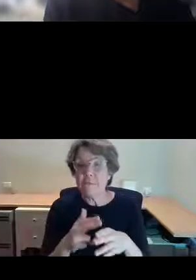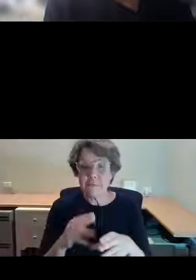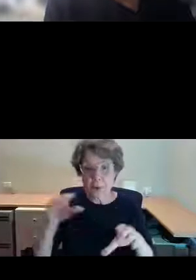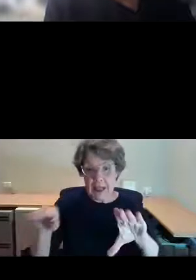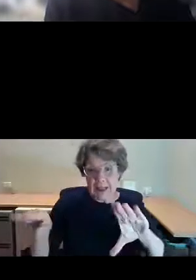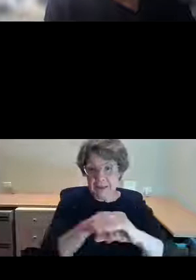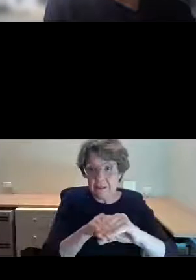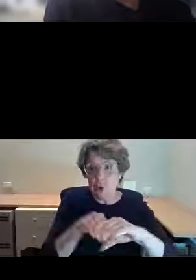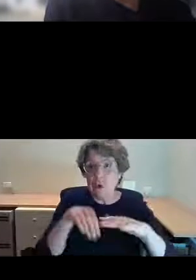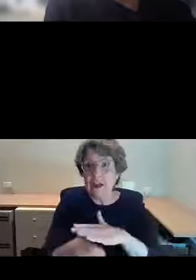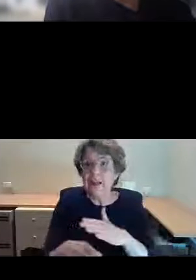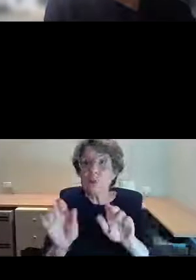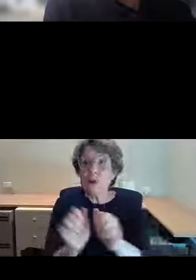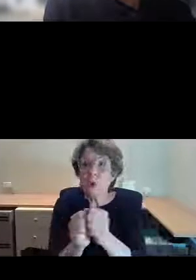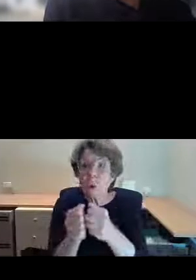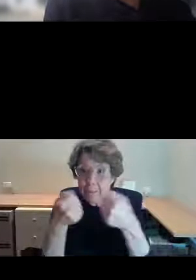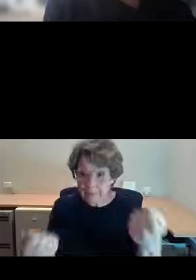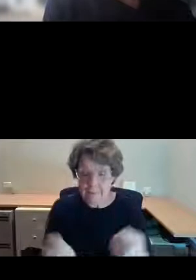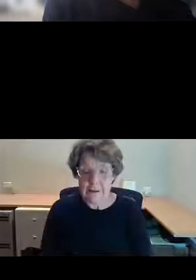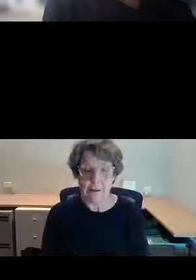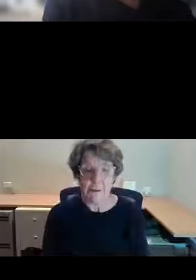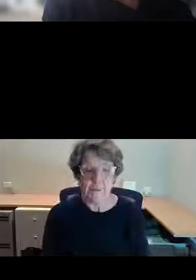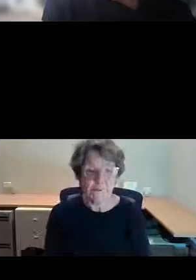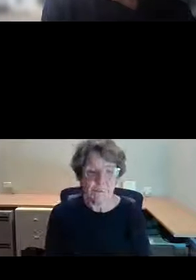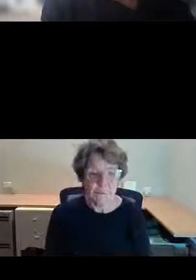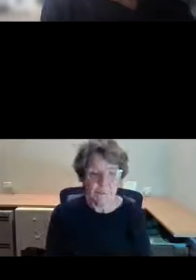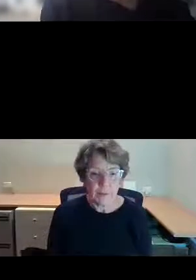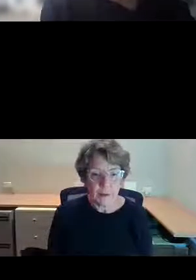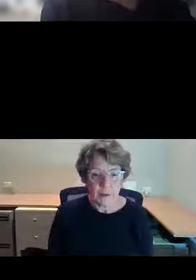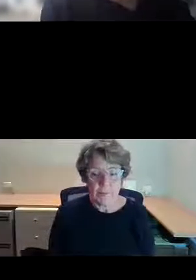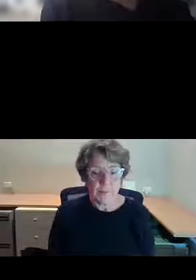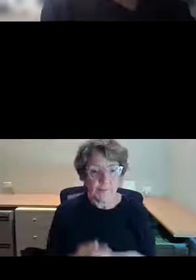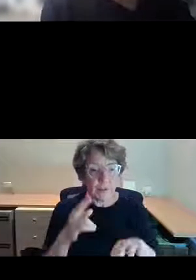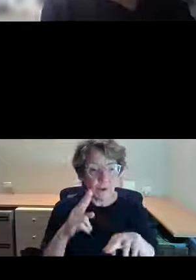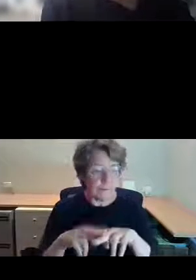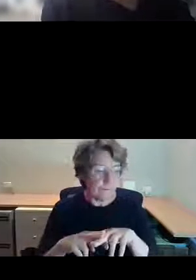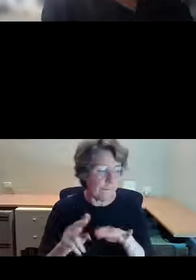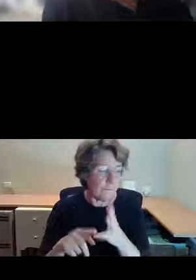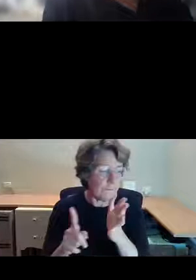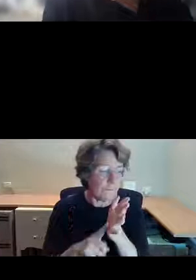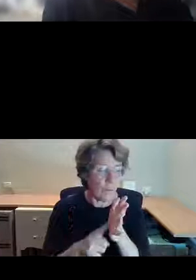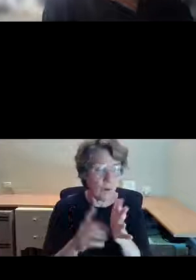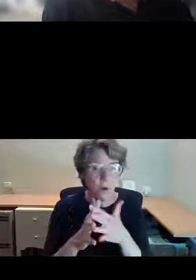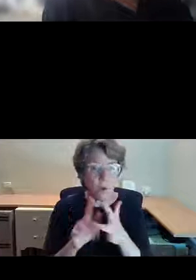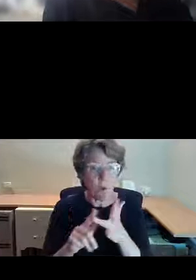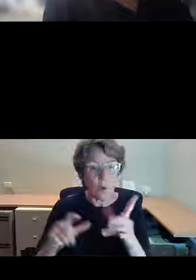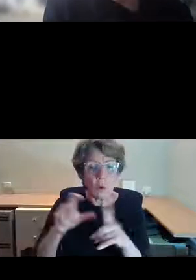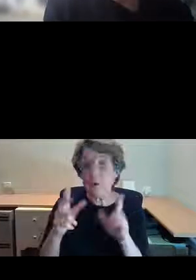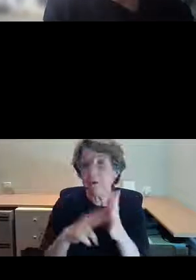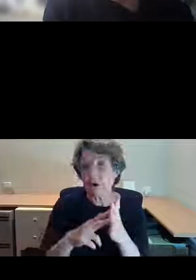a newspaper. Fullwood was very well known as an artist, an architectural